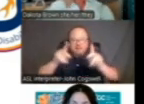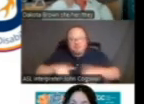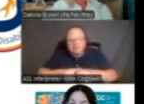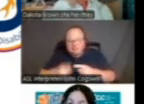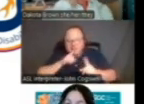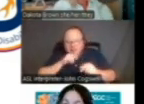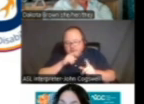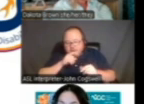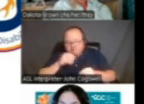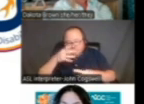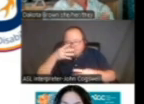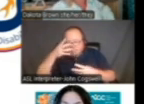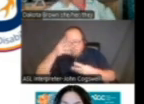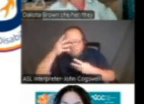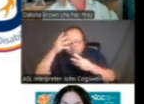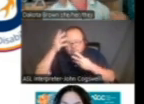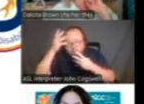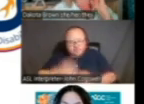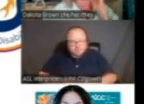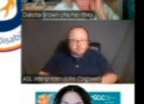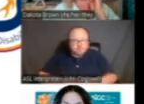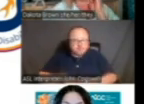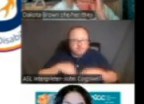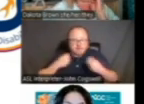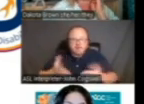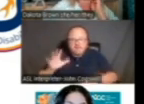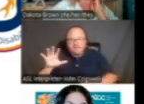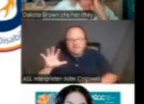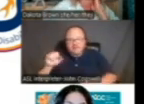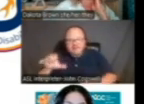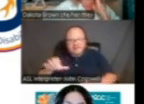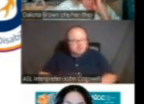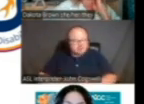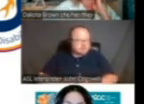coming in and I'll give you about five more seconds.